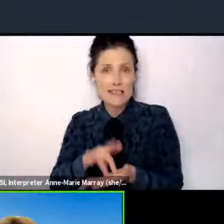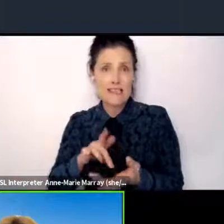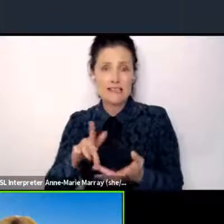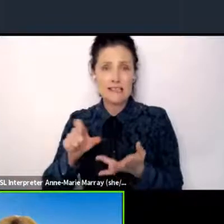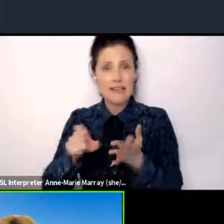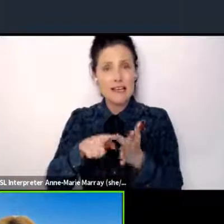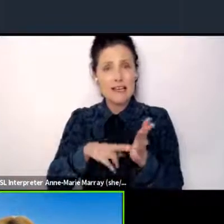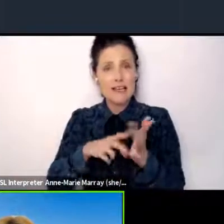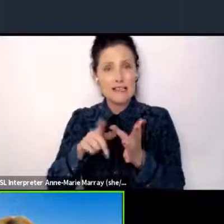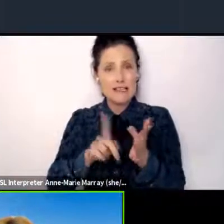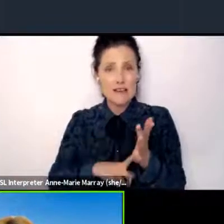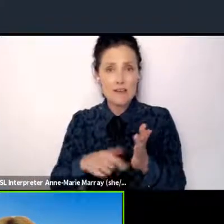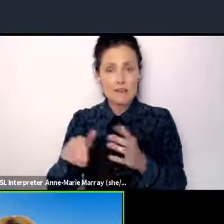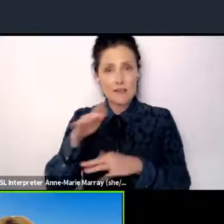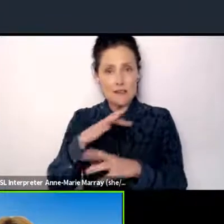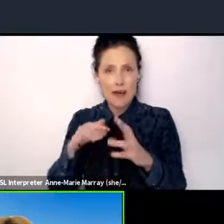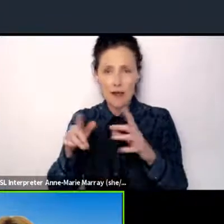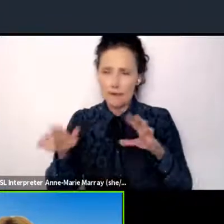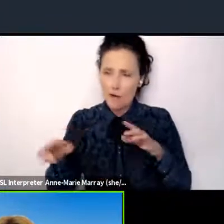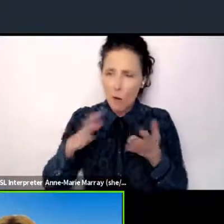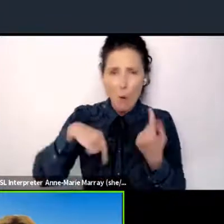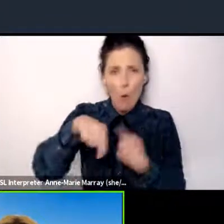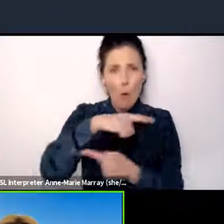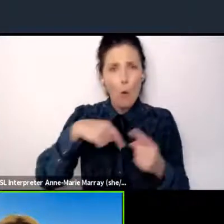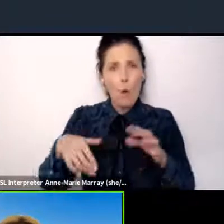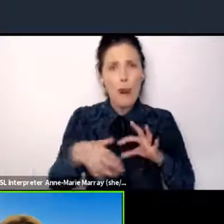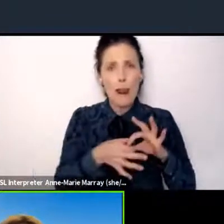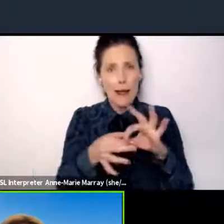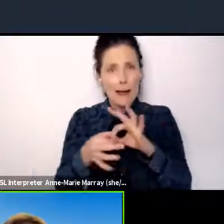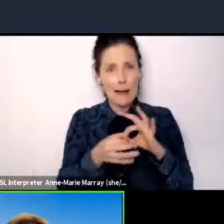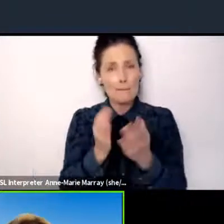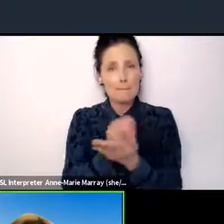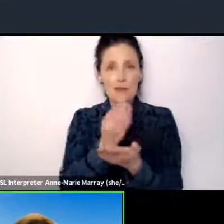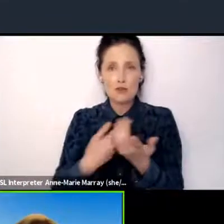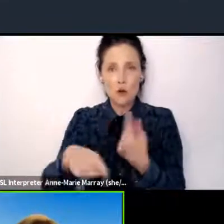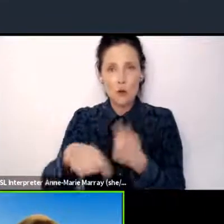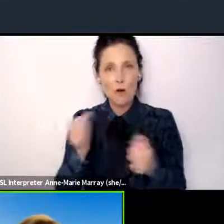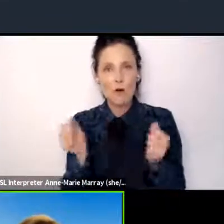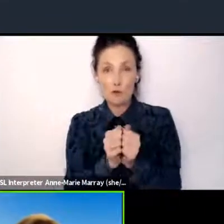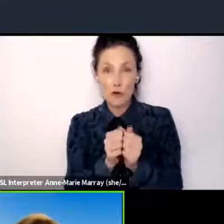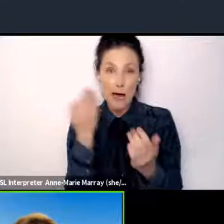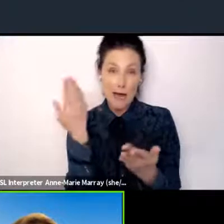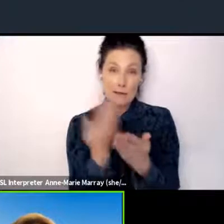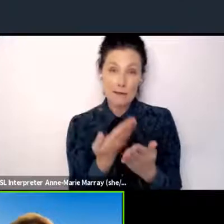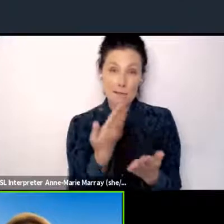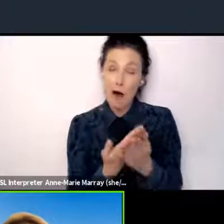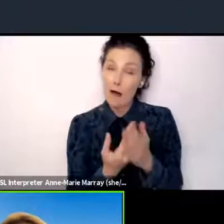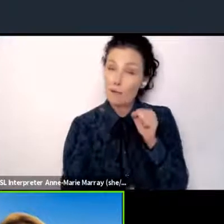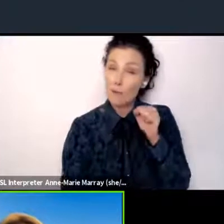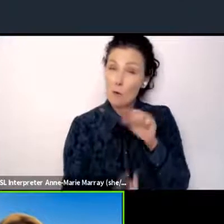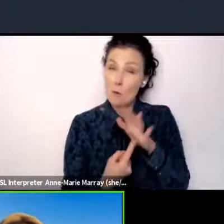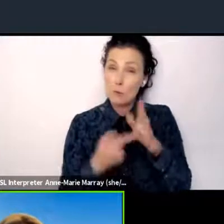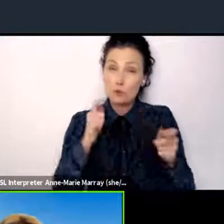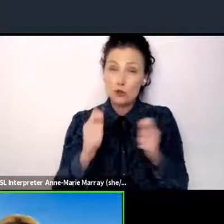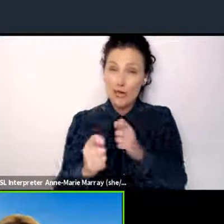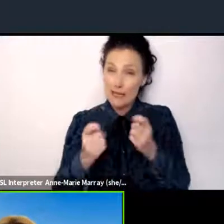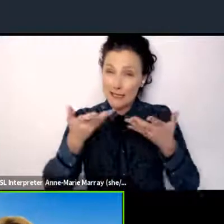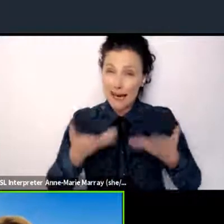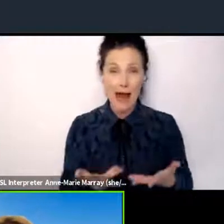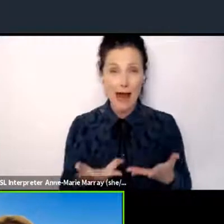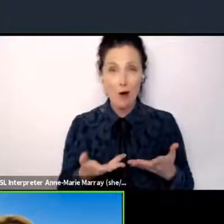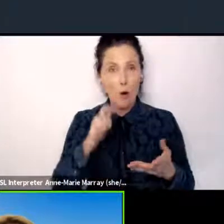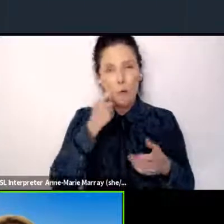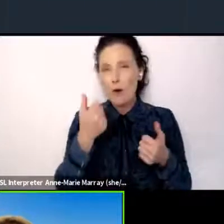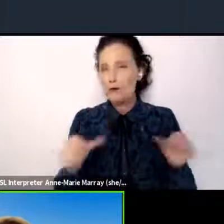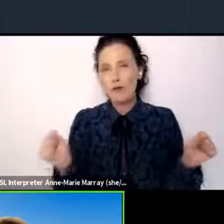Do everything we can to come together around key demands for action now is going to be critical. We're not going to solve it all in the next two weeks